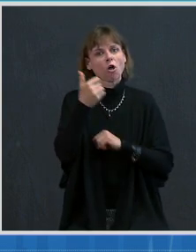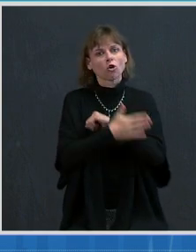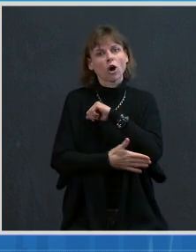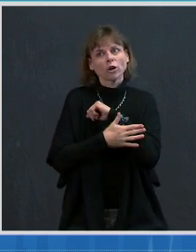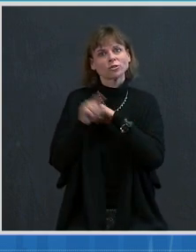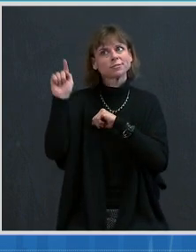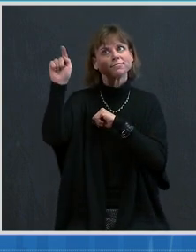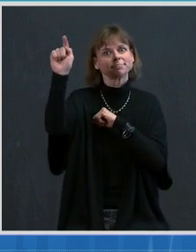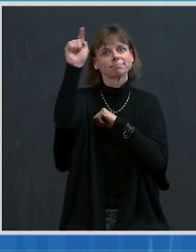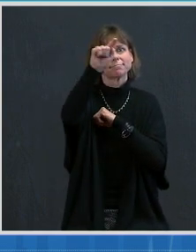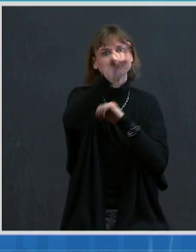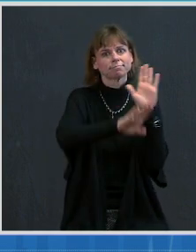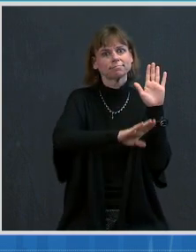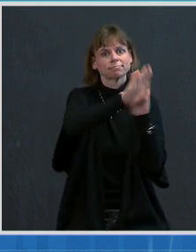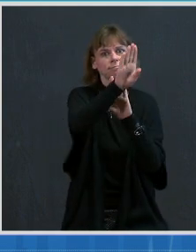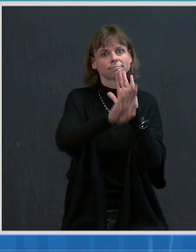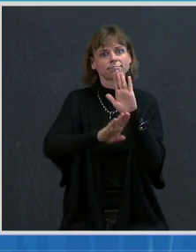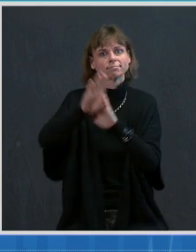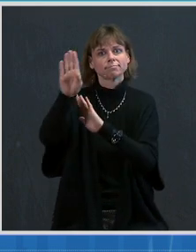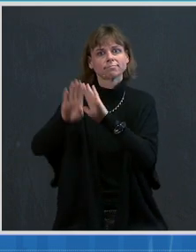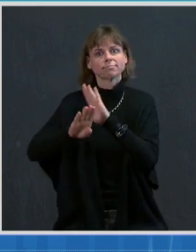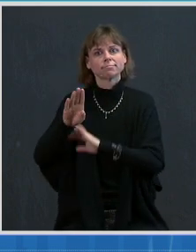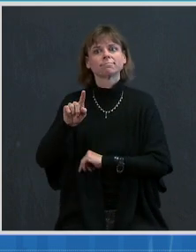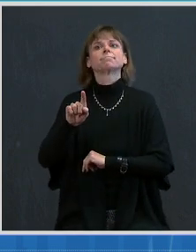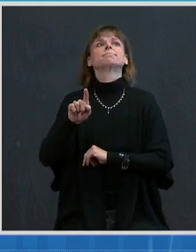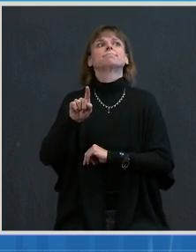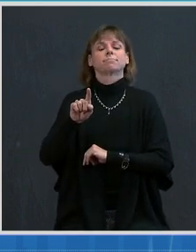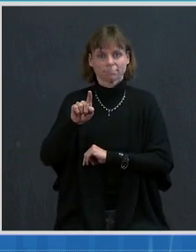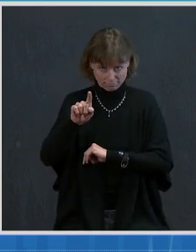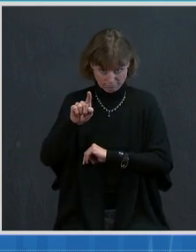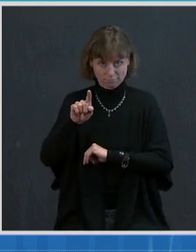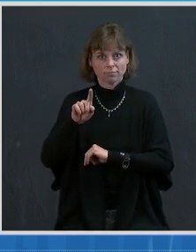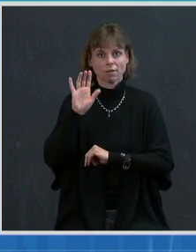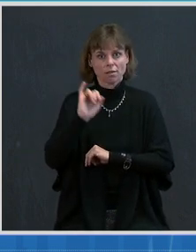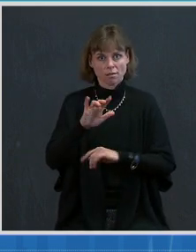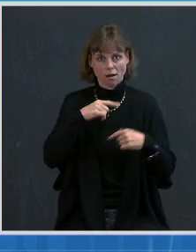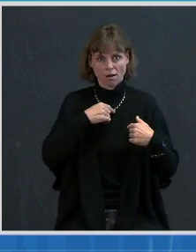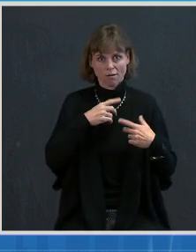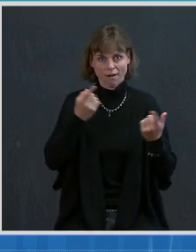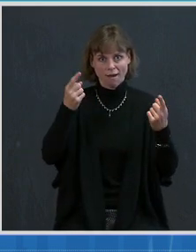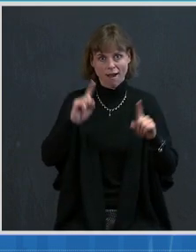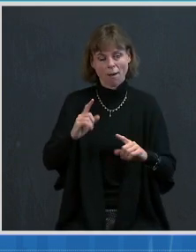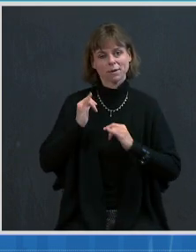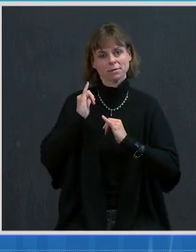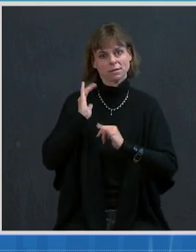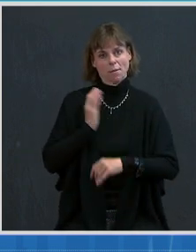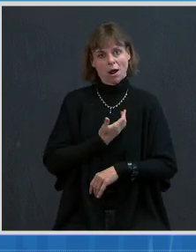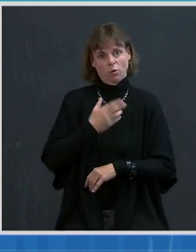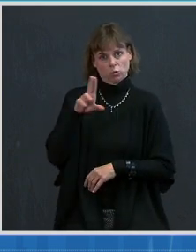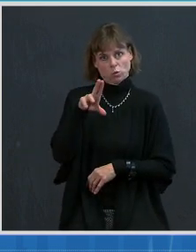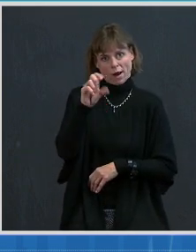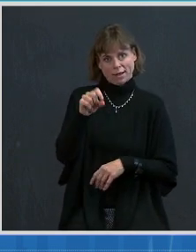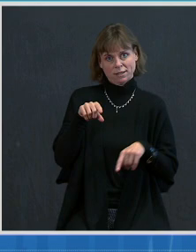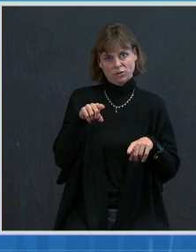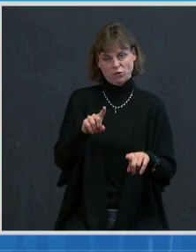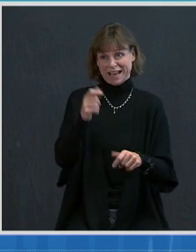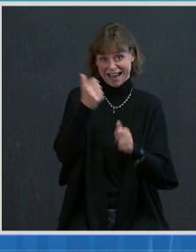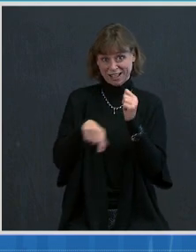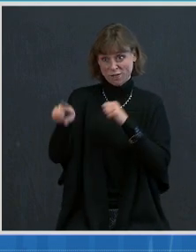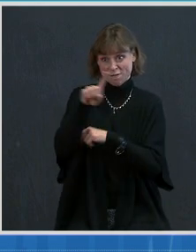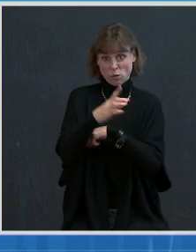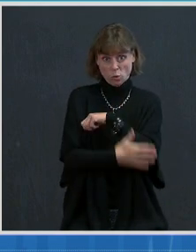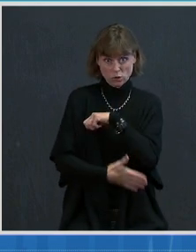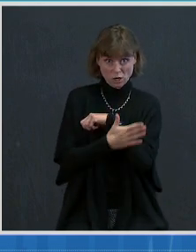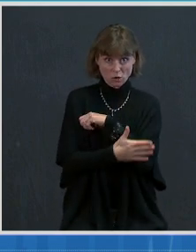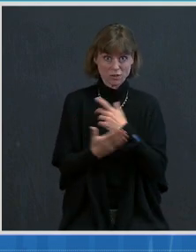that have had strikingly similar trends and surges during the pandemic as the United States. Each of these countries has had naders,